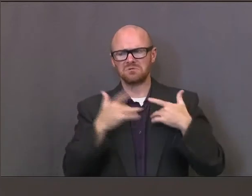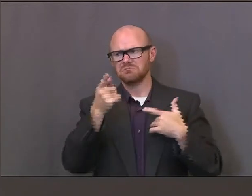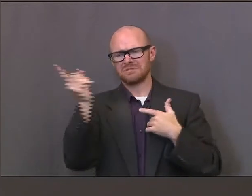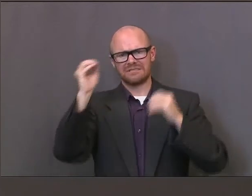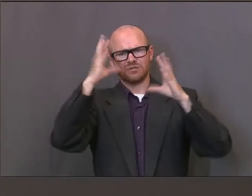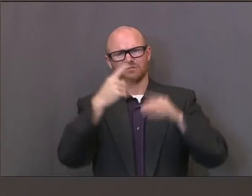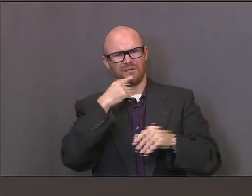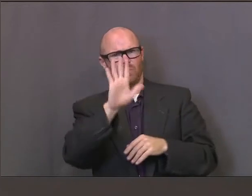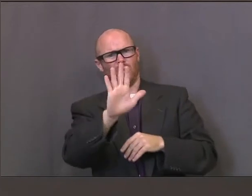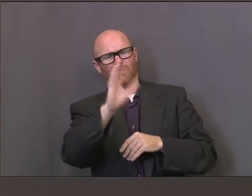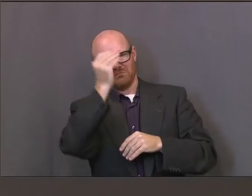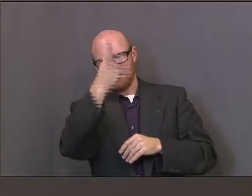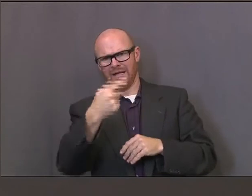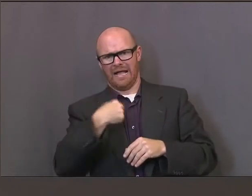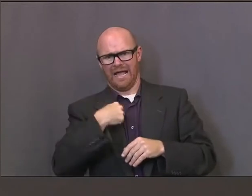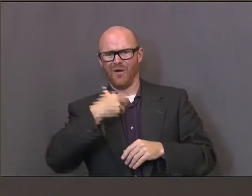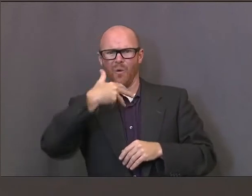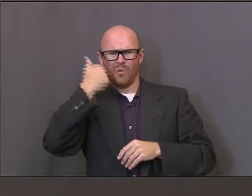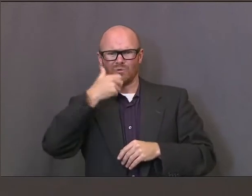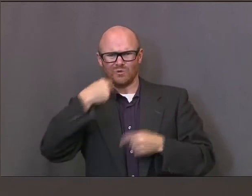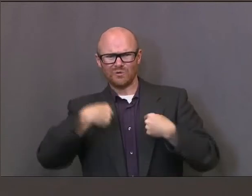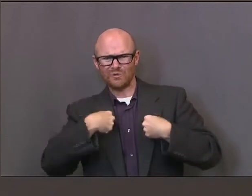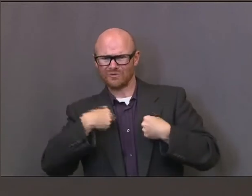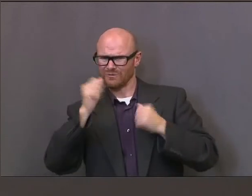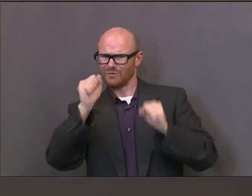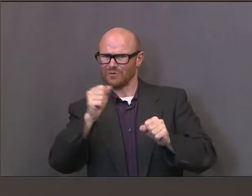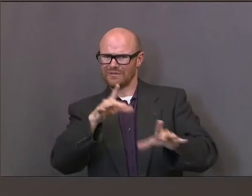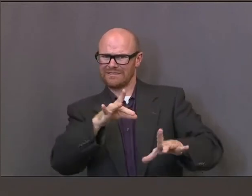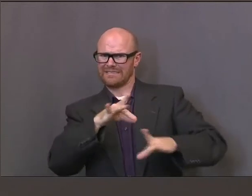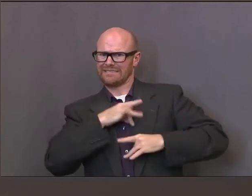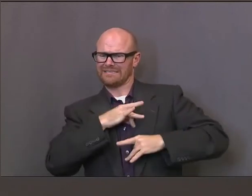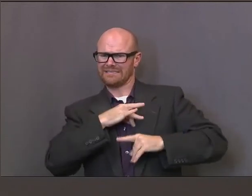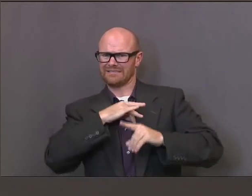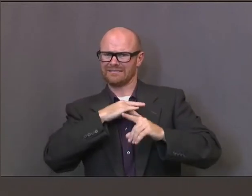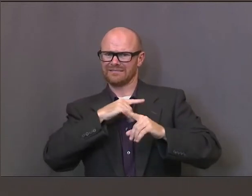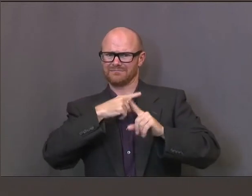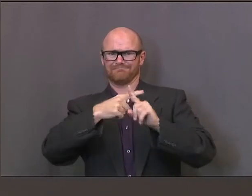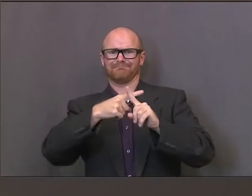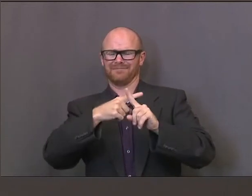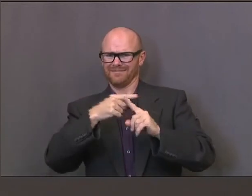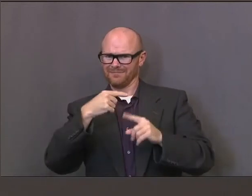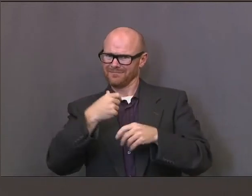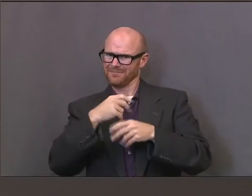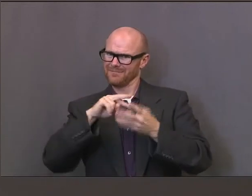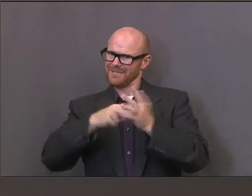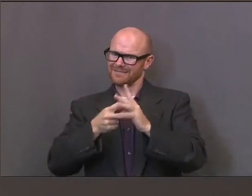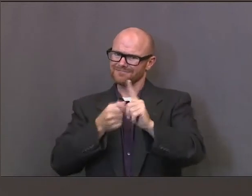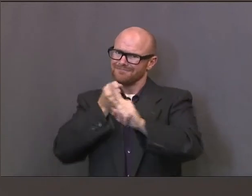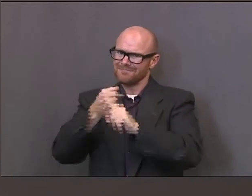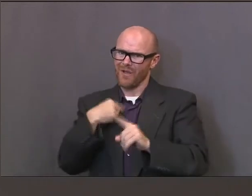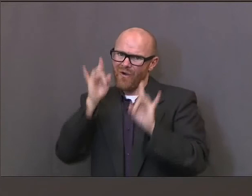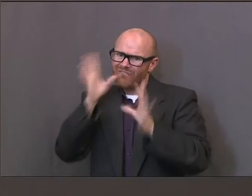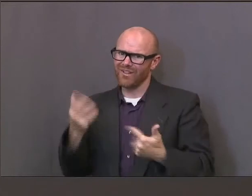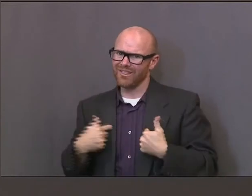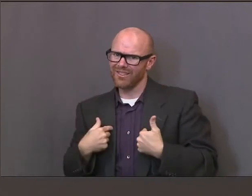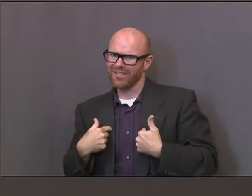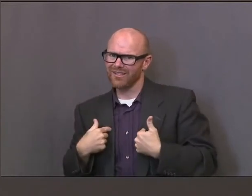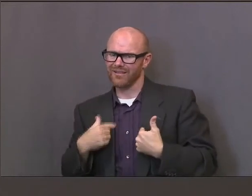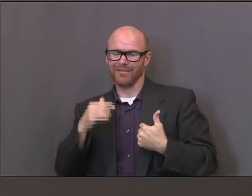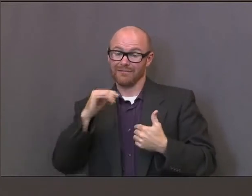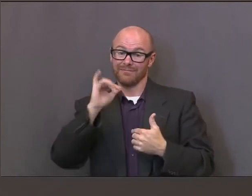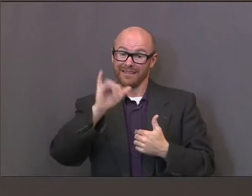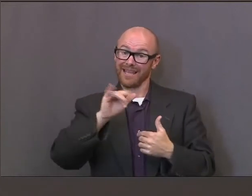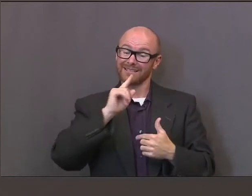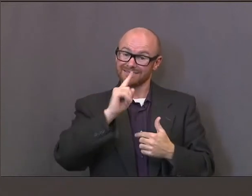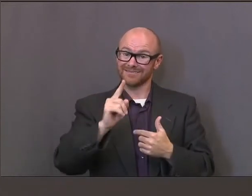saying, look, I'm more susceptible to a severe reaction to COVID-19 than the students that I teach. And that's just the nature of